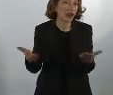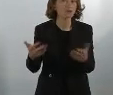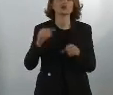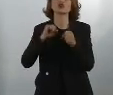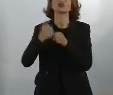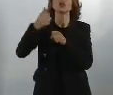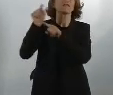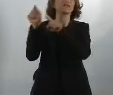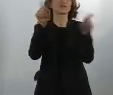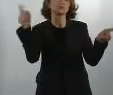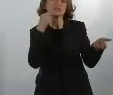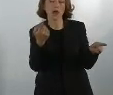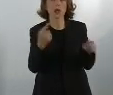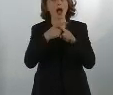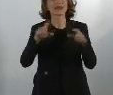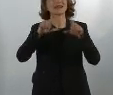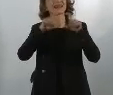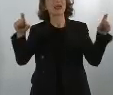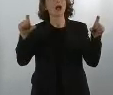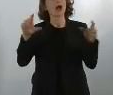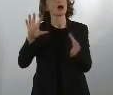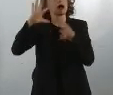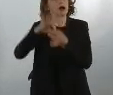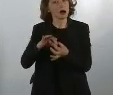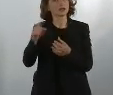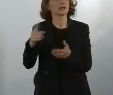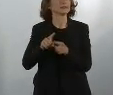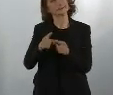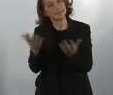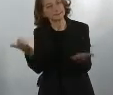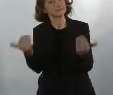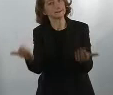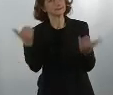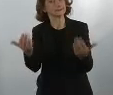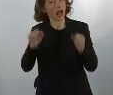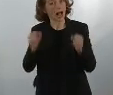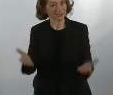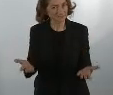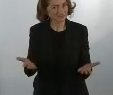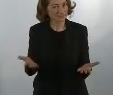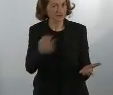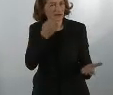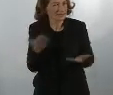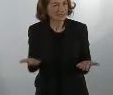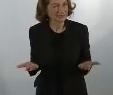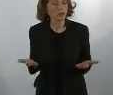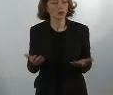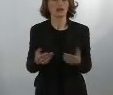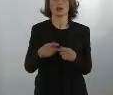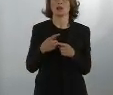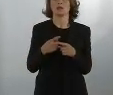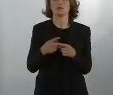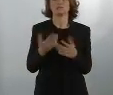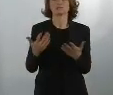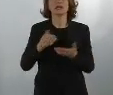state and government. Is there some kind of pressure that you can exert? Can you link that to other topics to get more momentum into that? And what